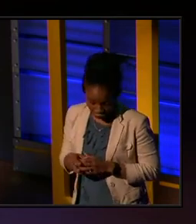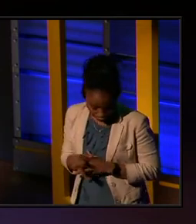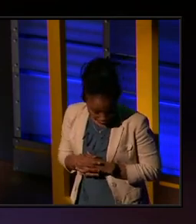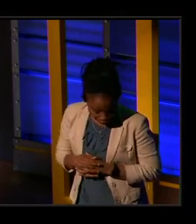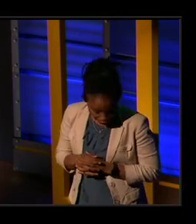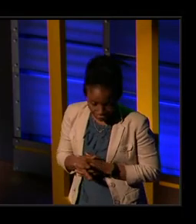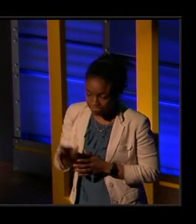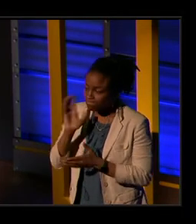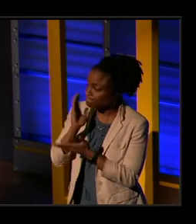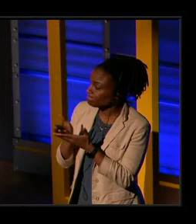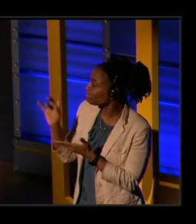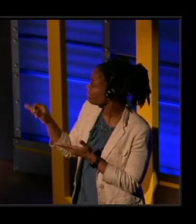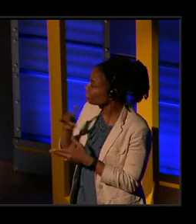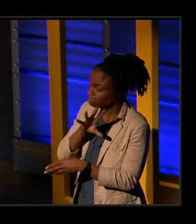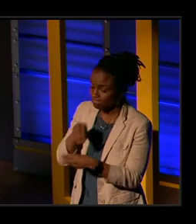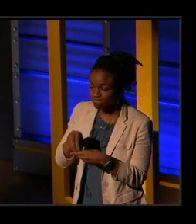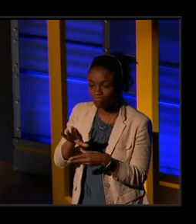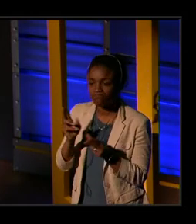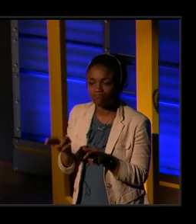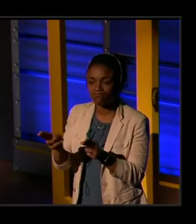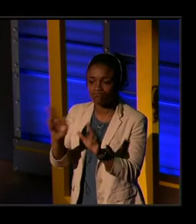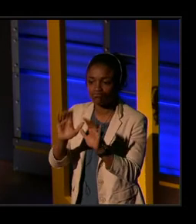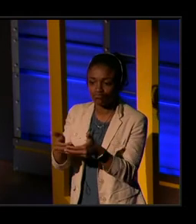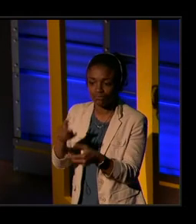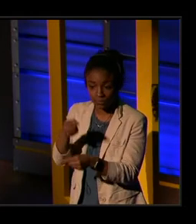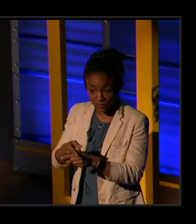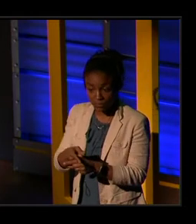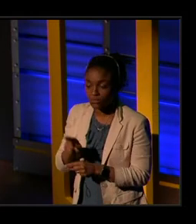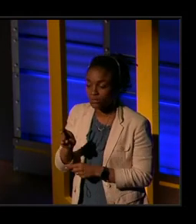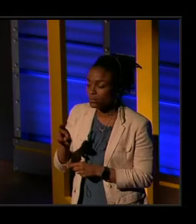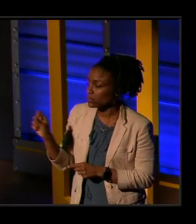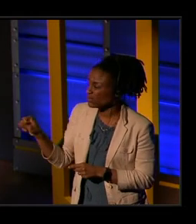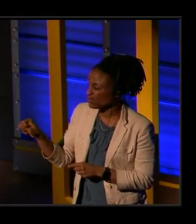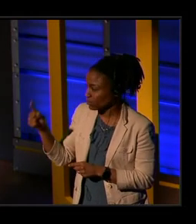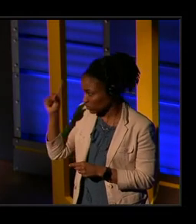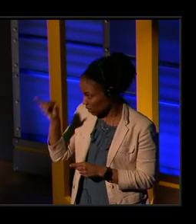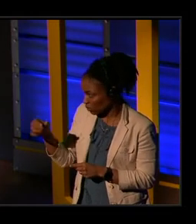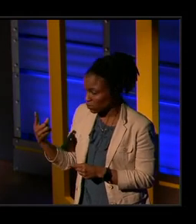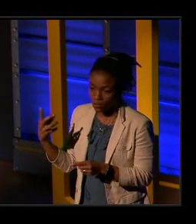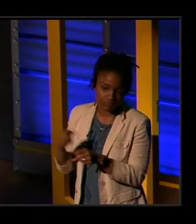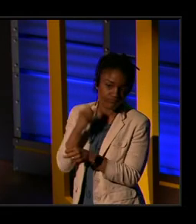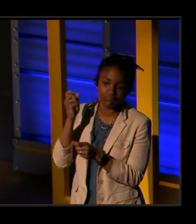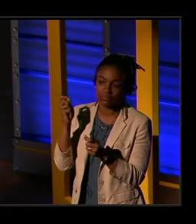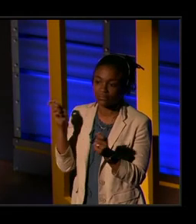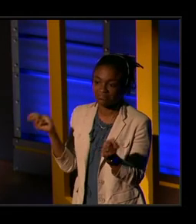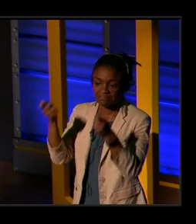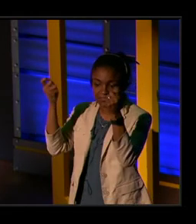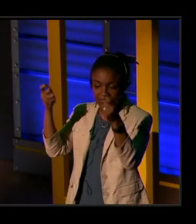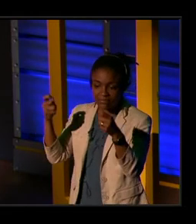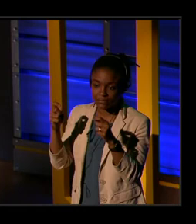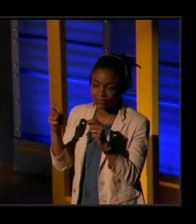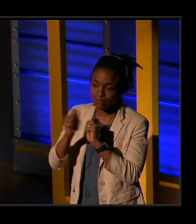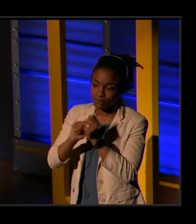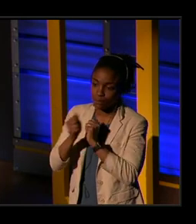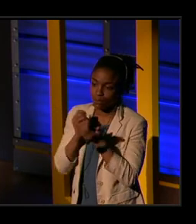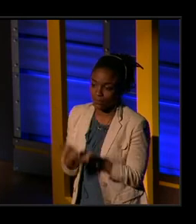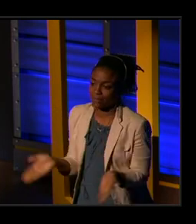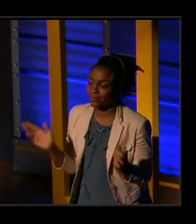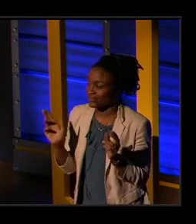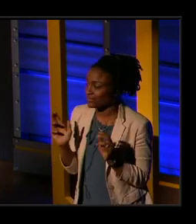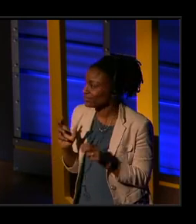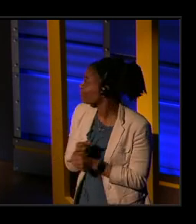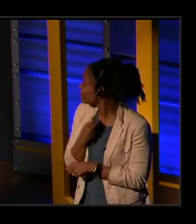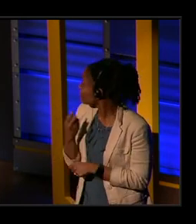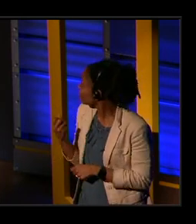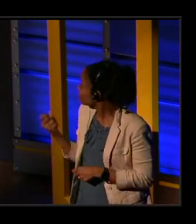This photo is also part of your hunting group. This is the one that won the sports thing. I'm not surprised. Okay.